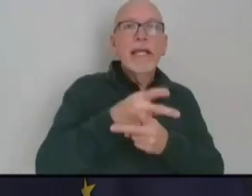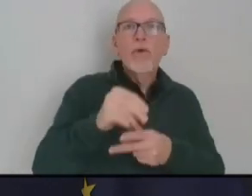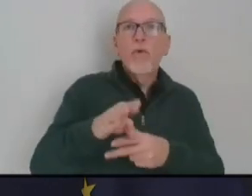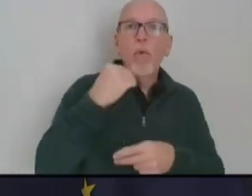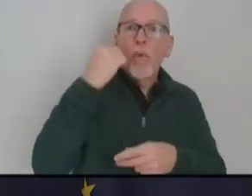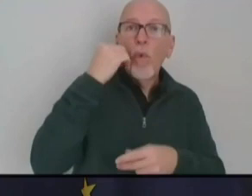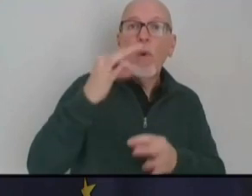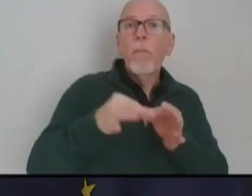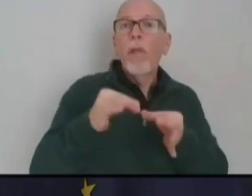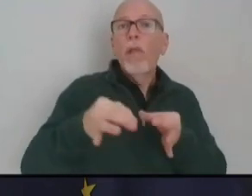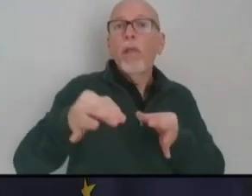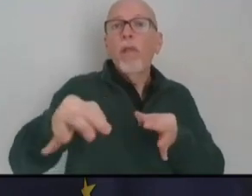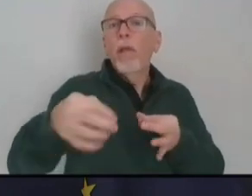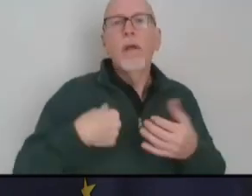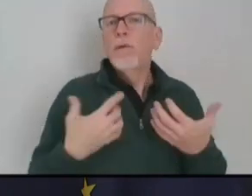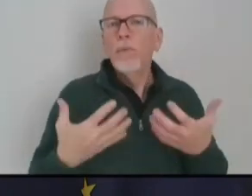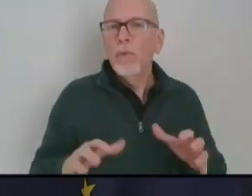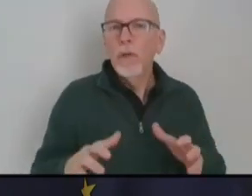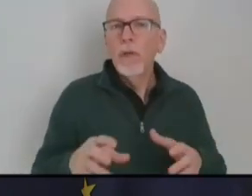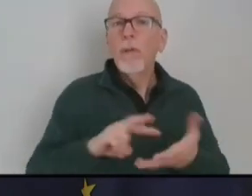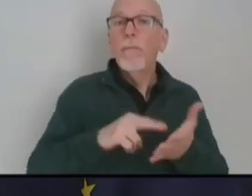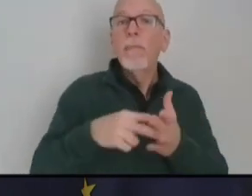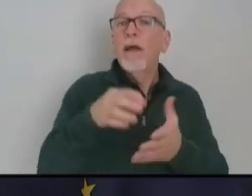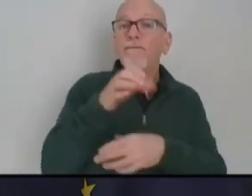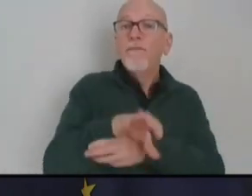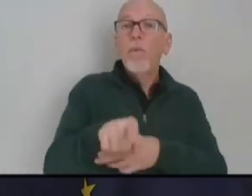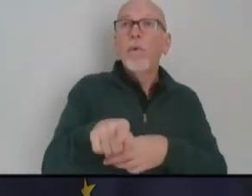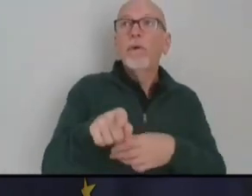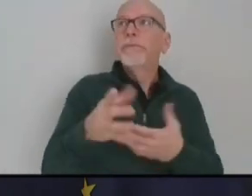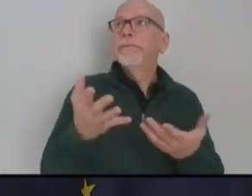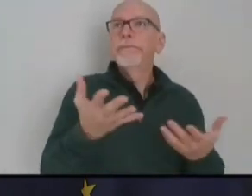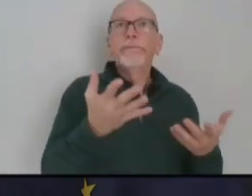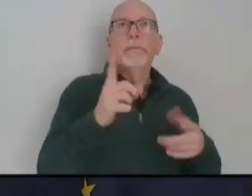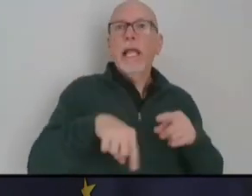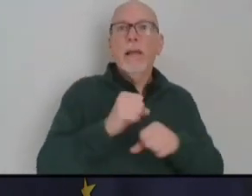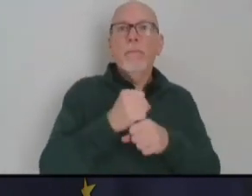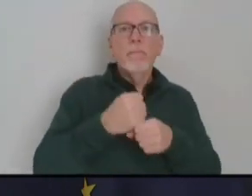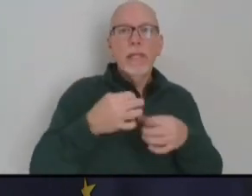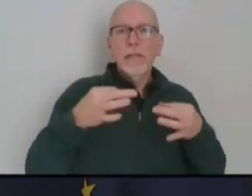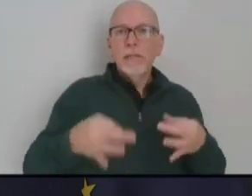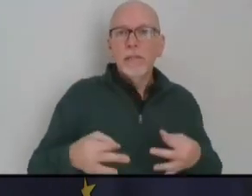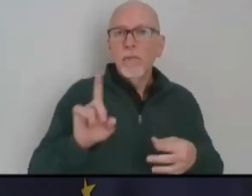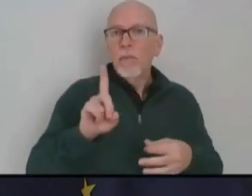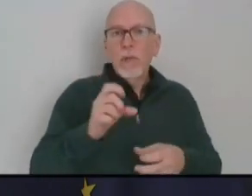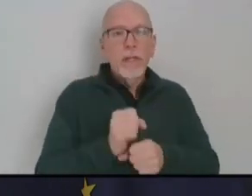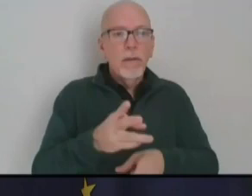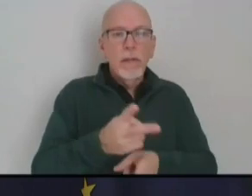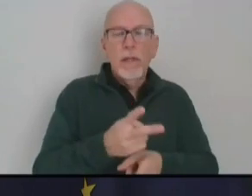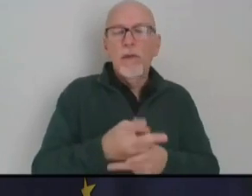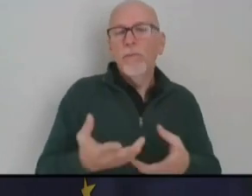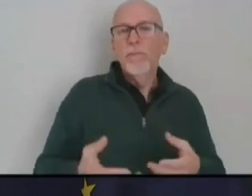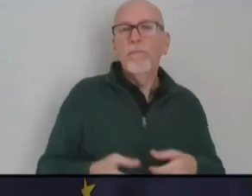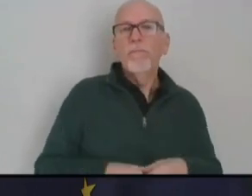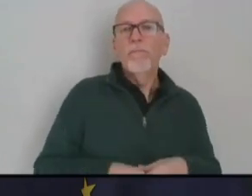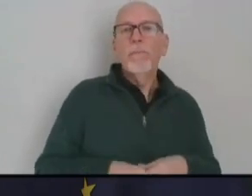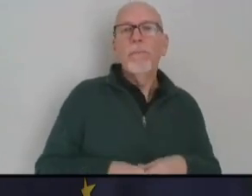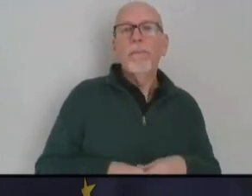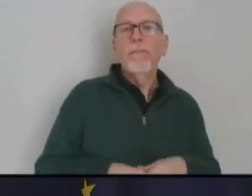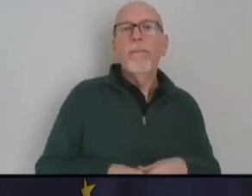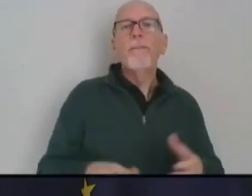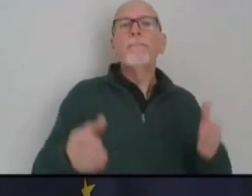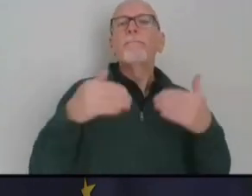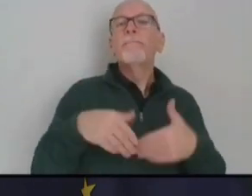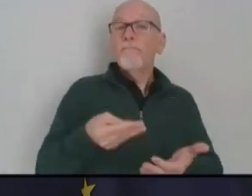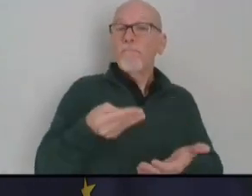therefore forcing them to not have decisions about where they receive their care. In terms of the whole